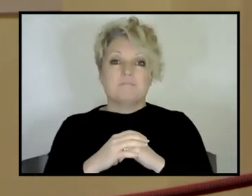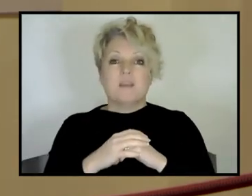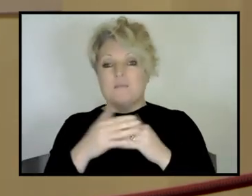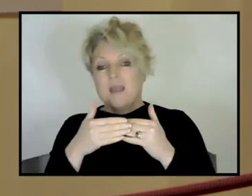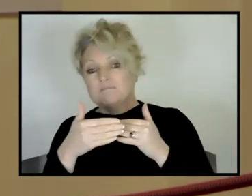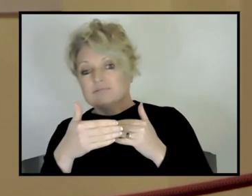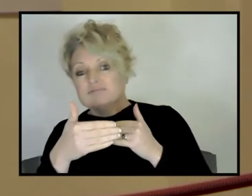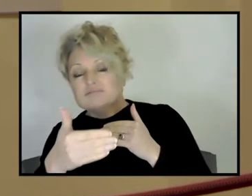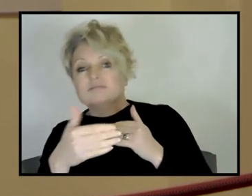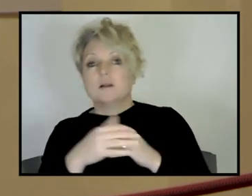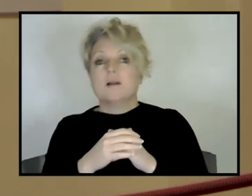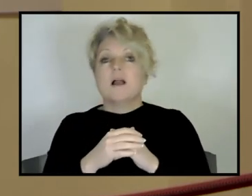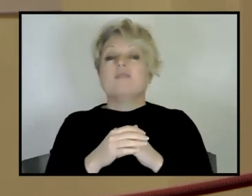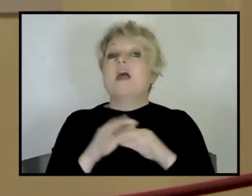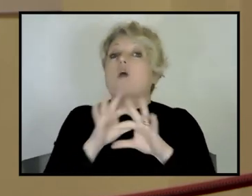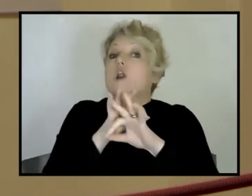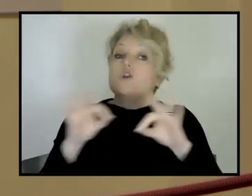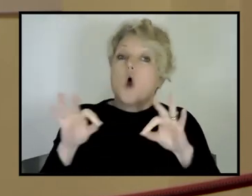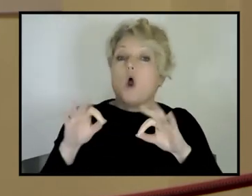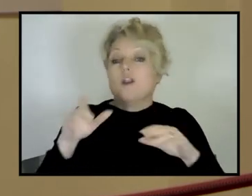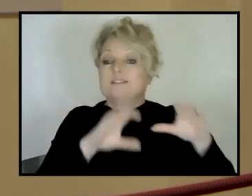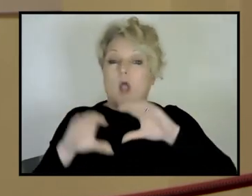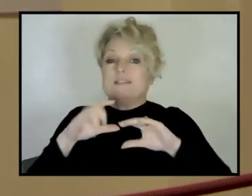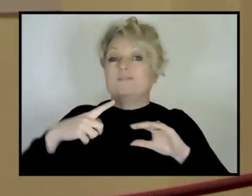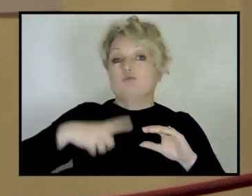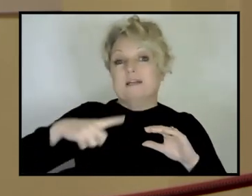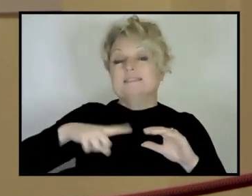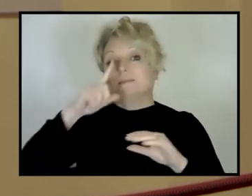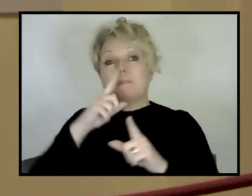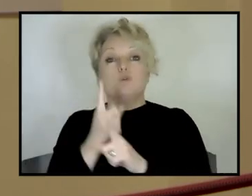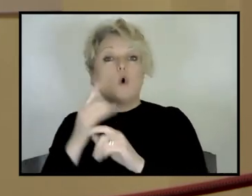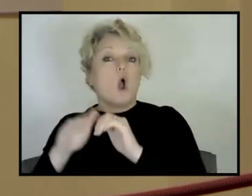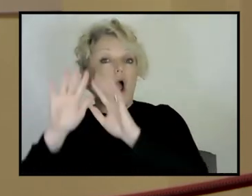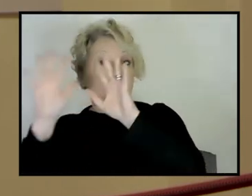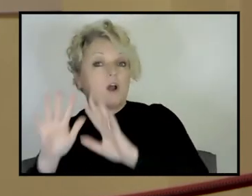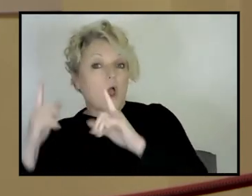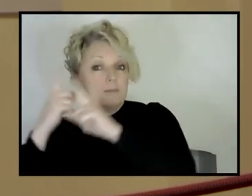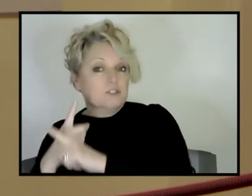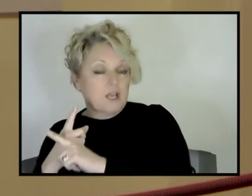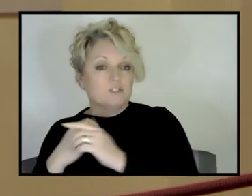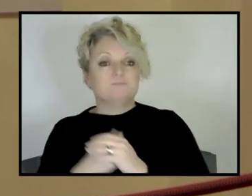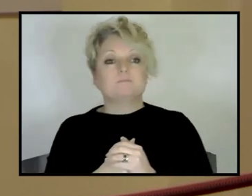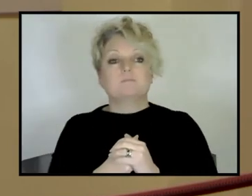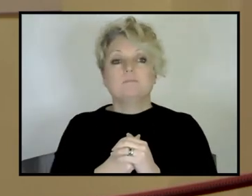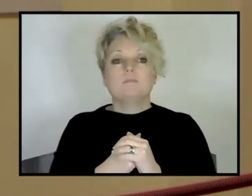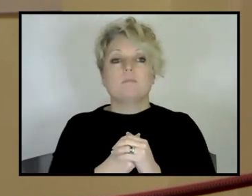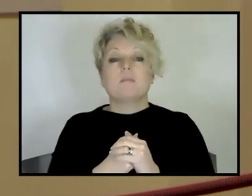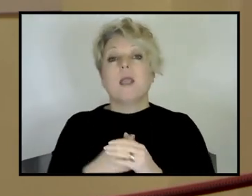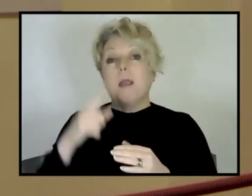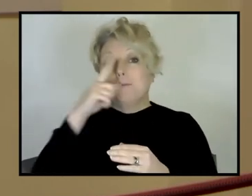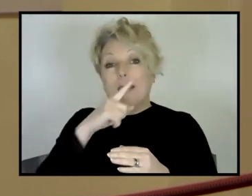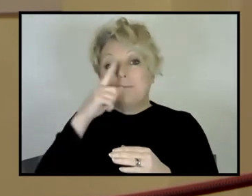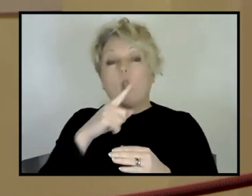various other non-scientific reasons. And you know, one thing about people who oppose new